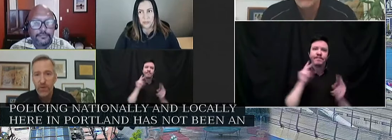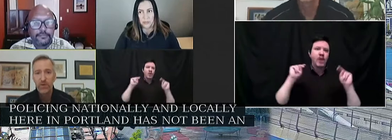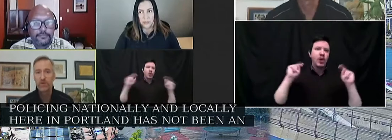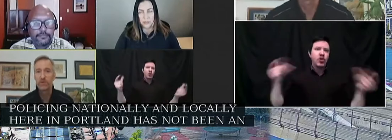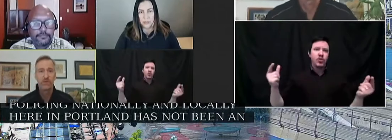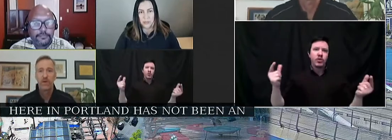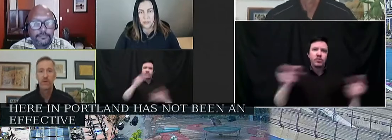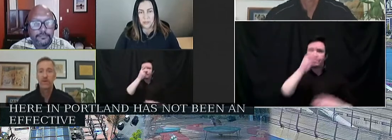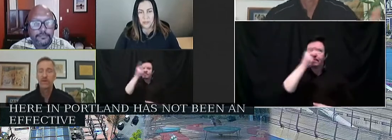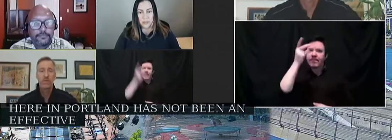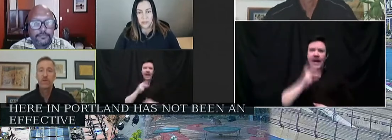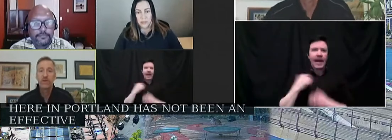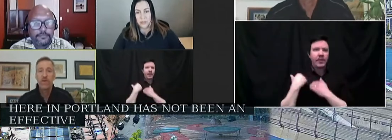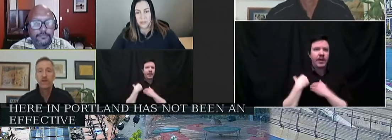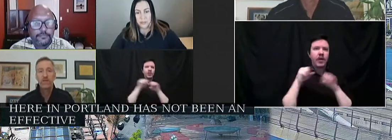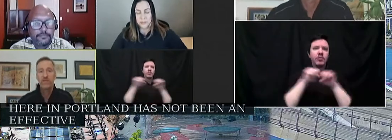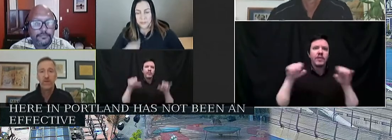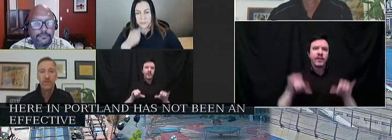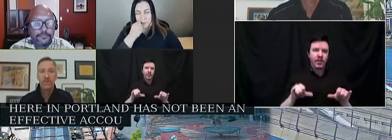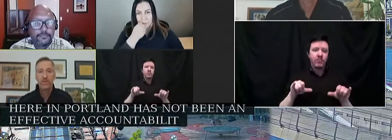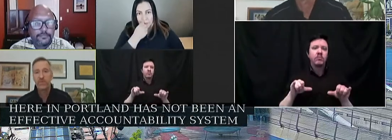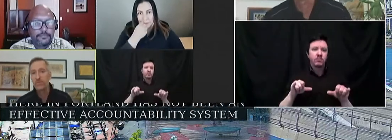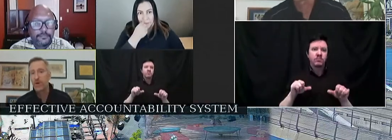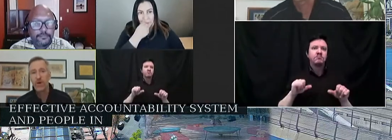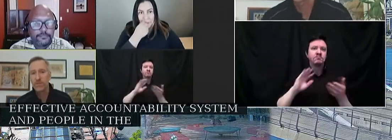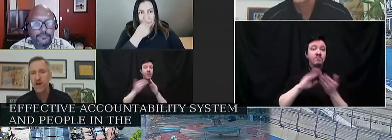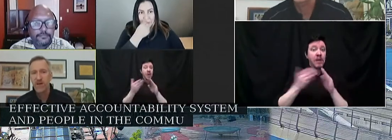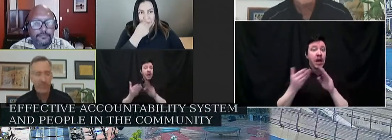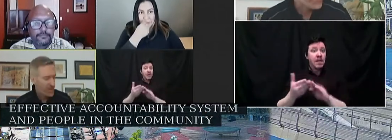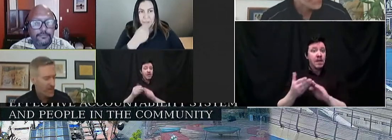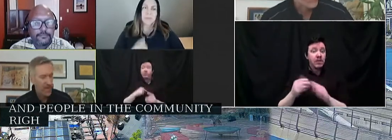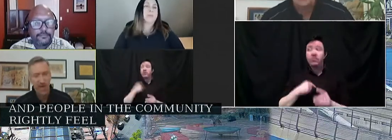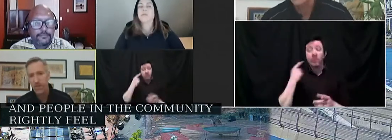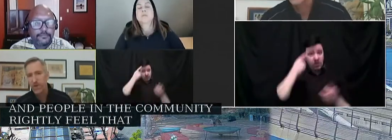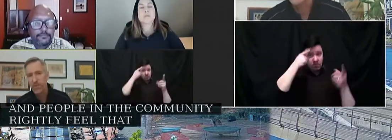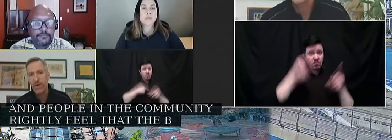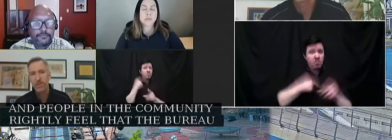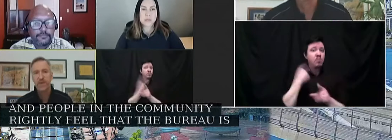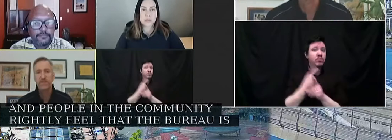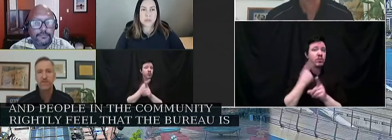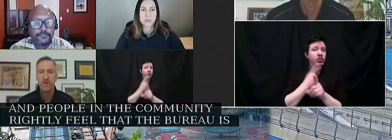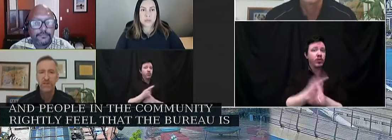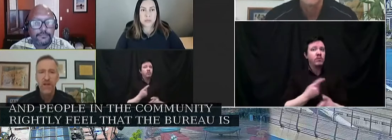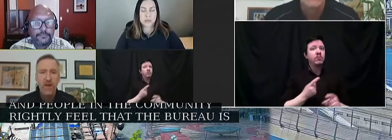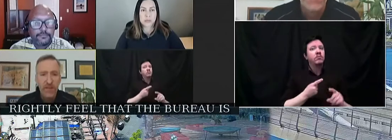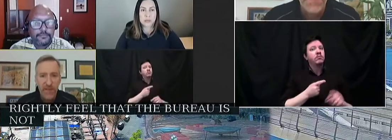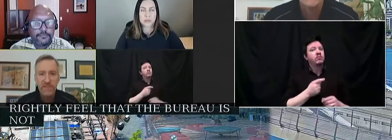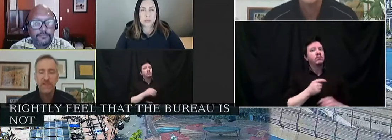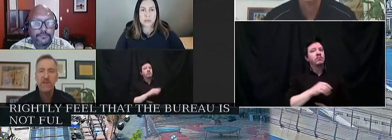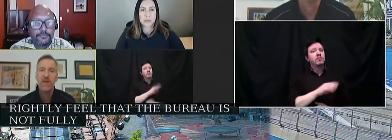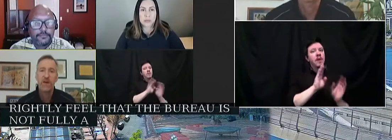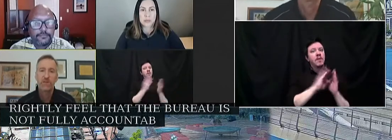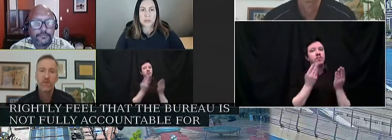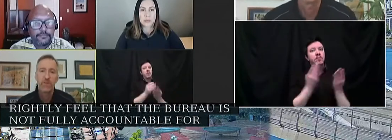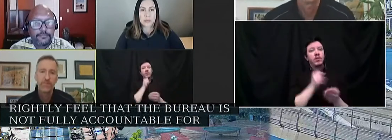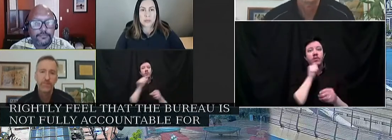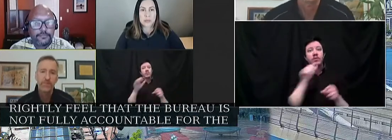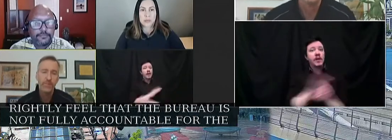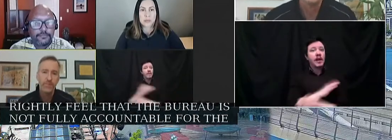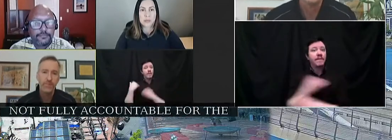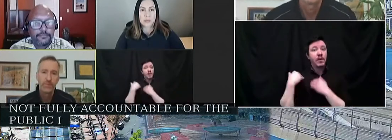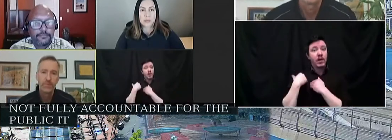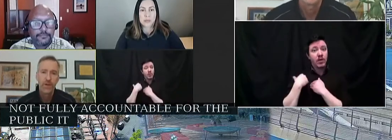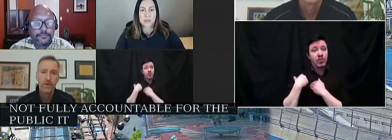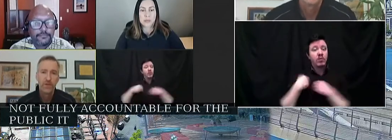And people who in the community rightly feel that the Bureau is not fully accountable to the public and serves. This city council